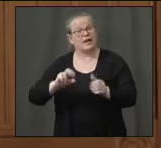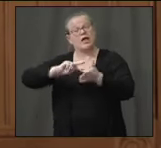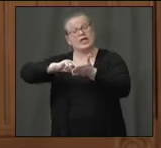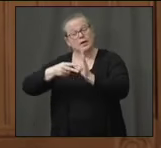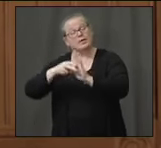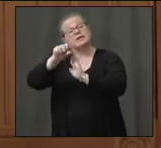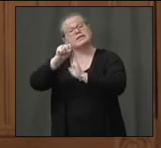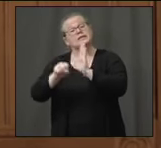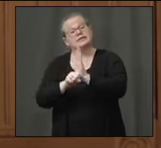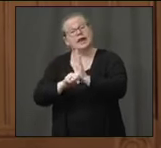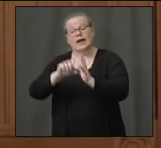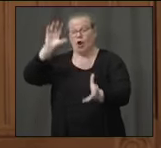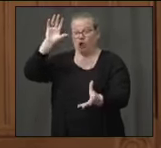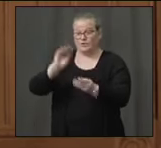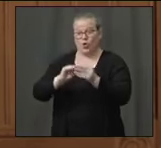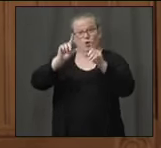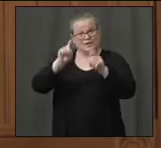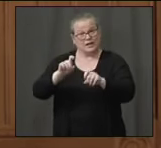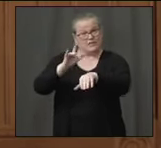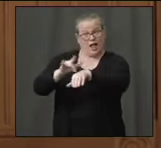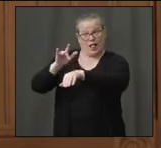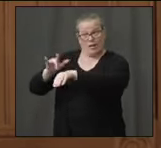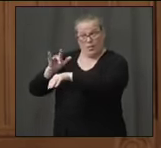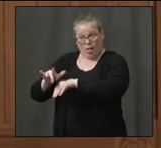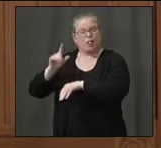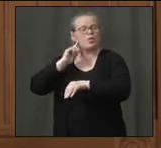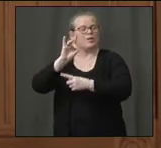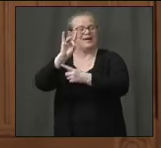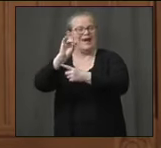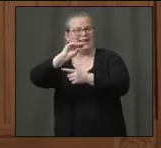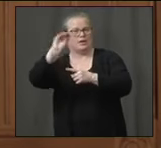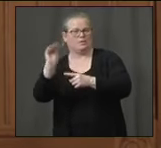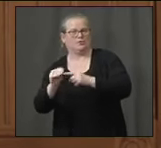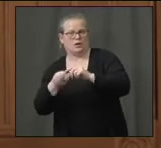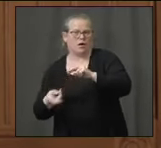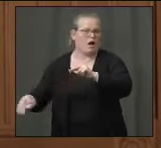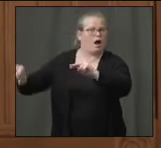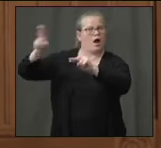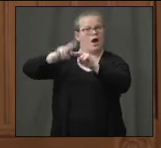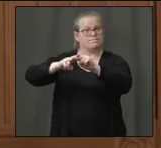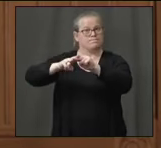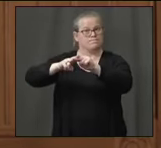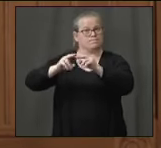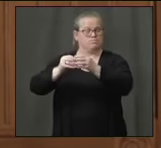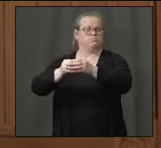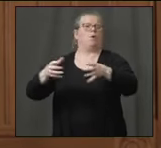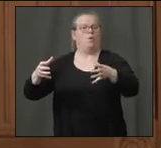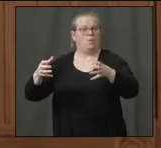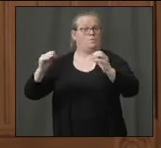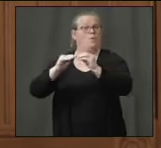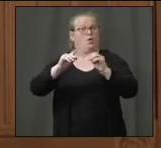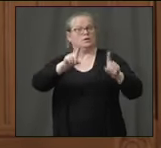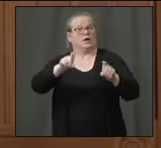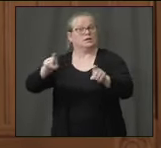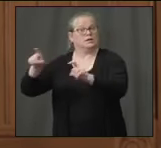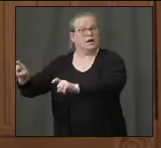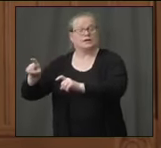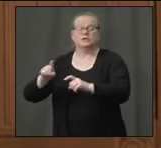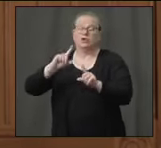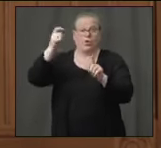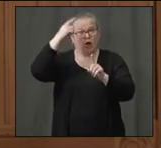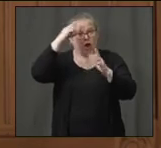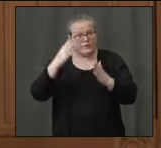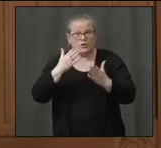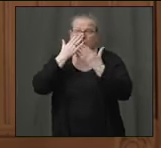in total tests available that can be processed for the residents of the state of Connecticut. So we have enormous gratitude, Governor, to you